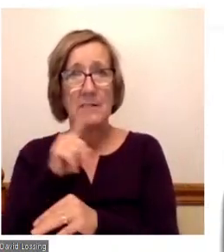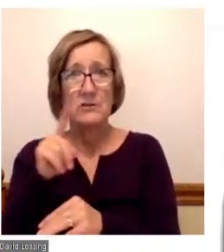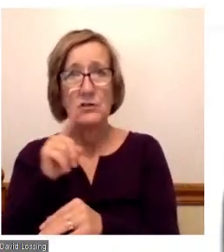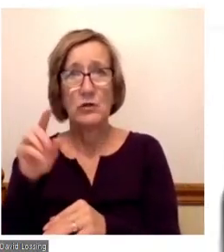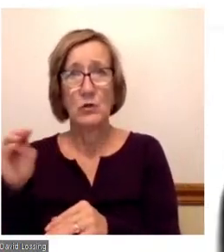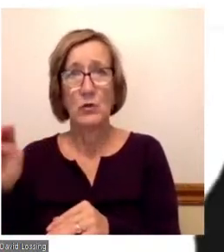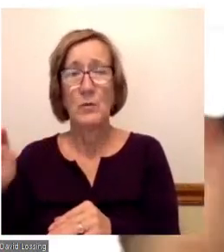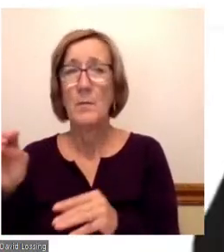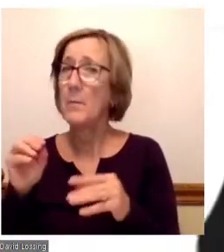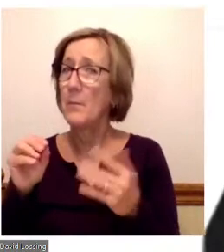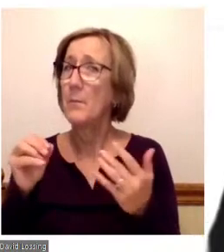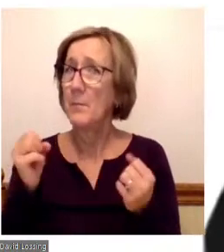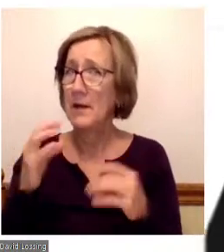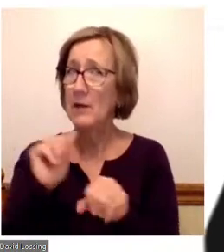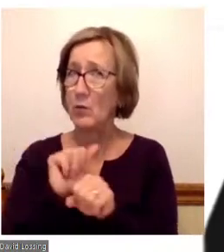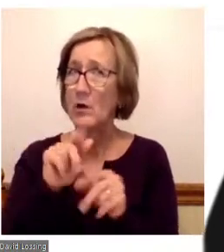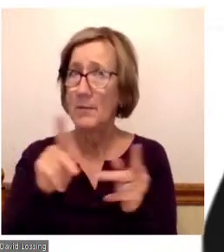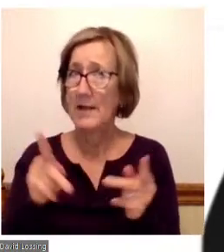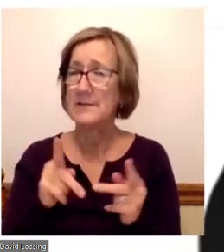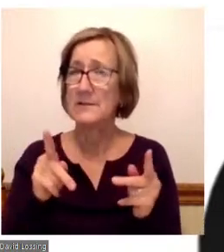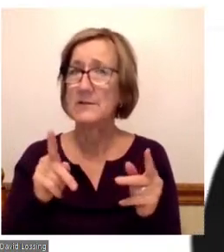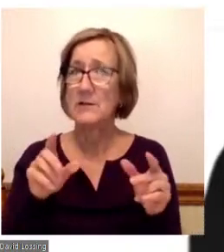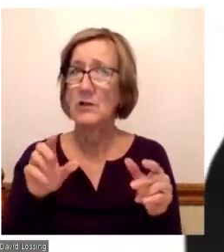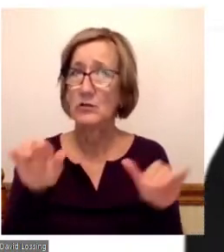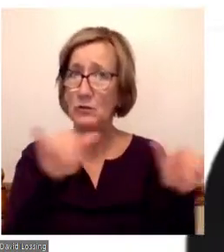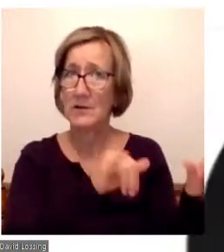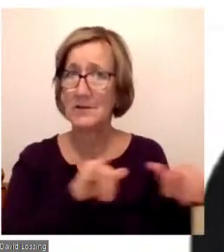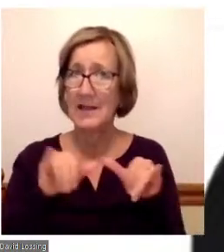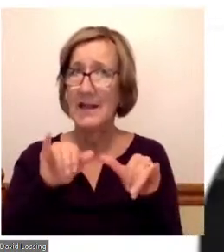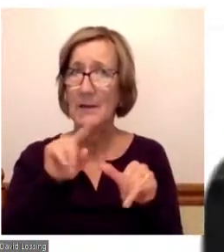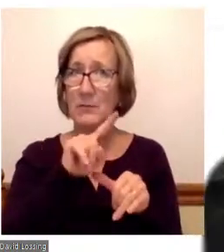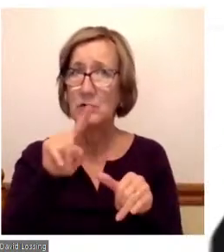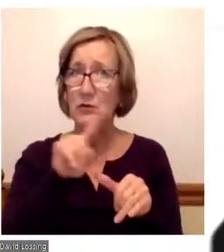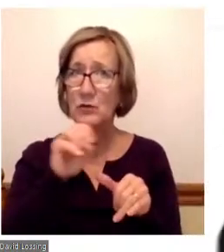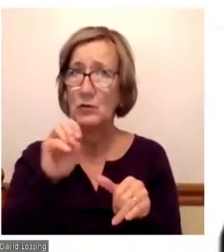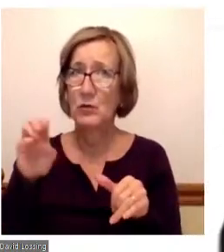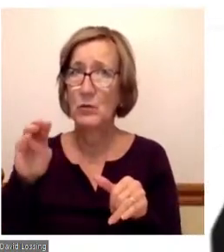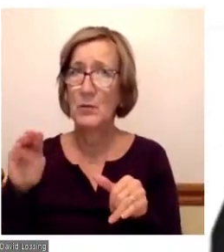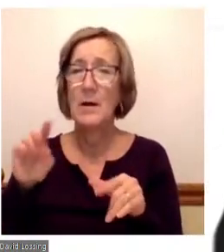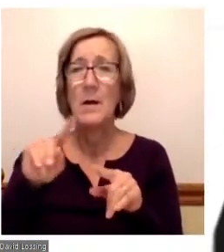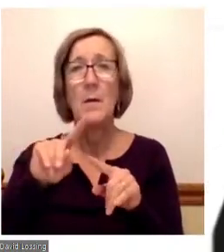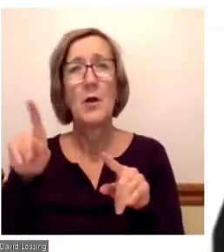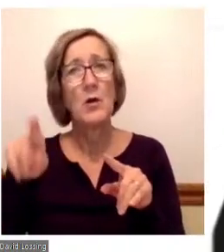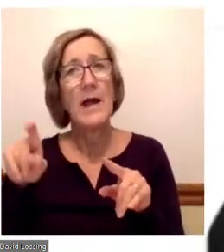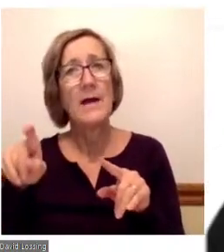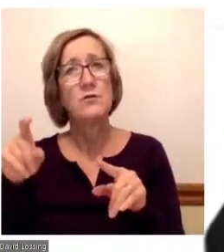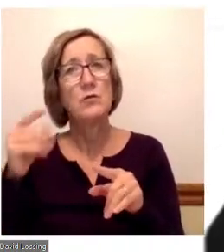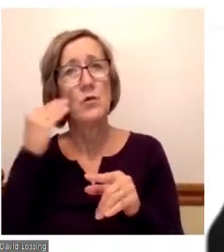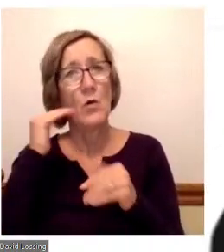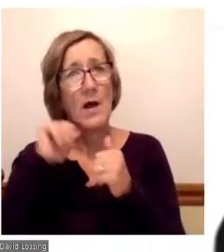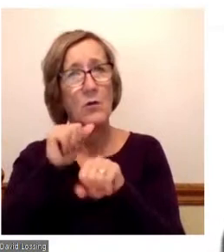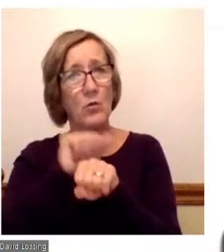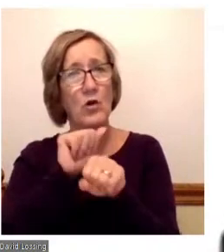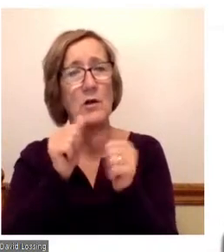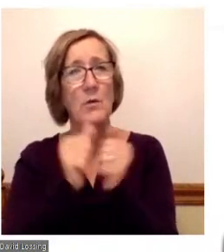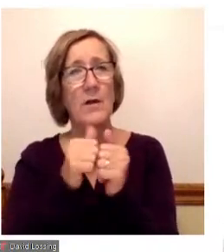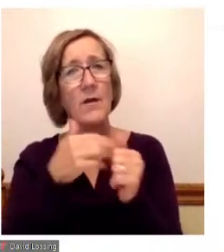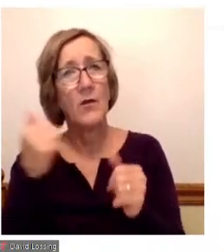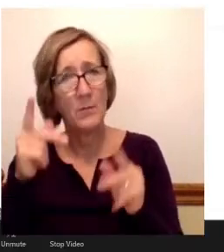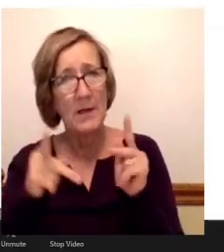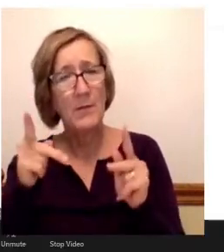the same thing. So you have to have that cultural understanding to be able to work with your colleagues and to be effective. Thank